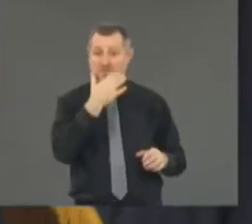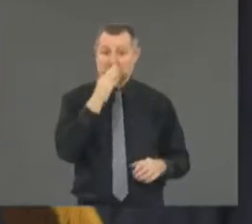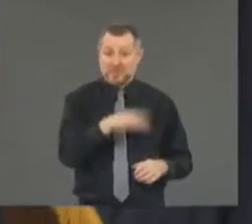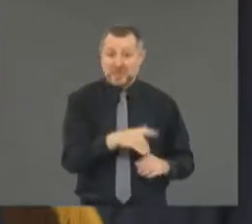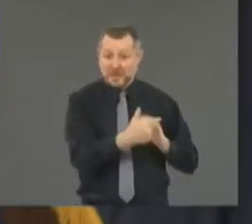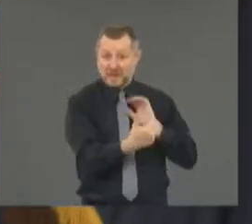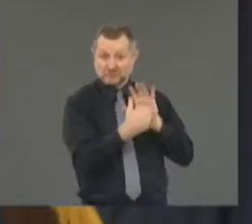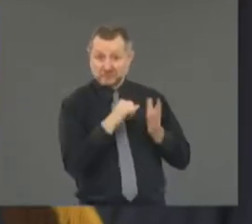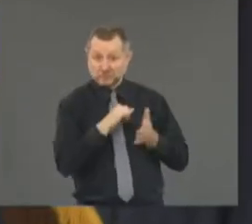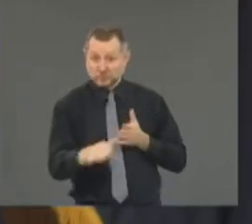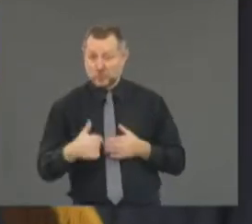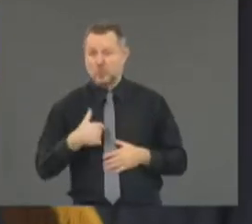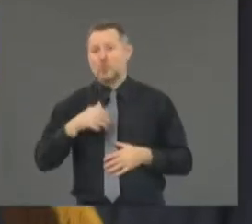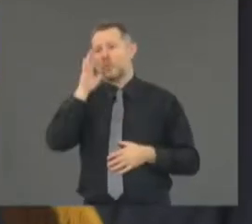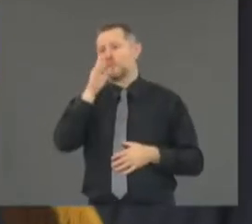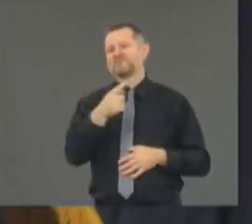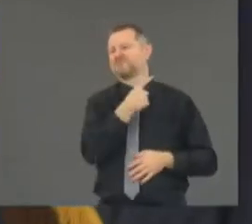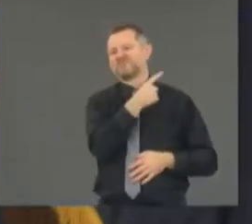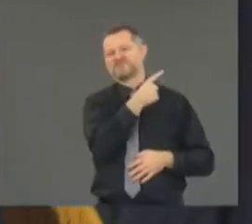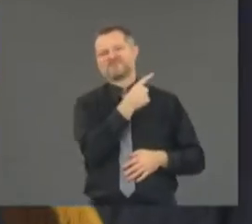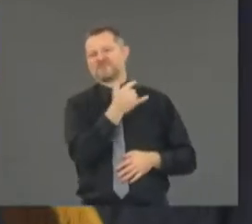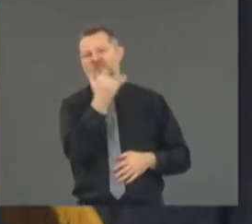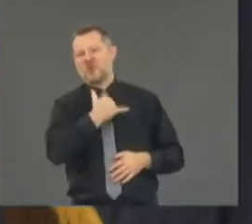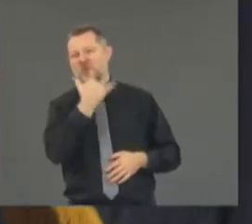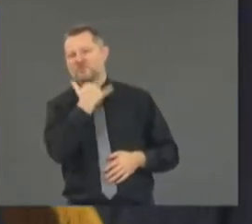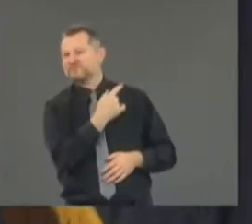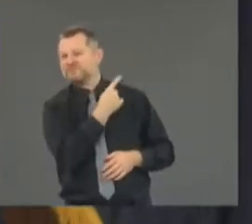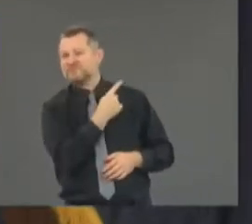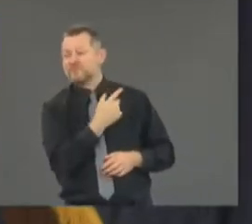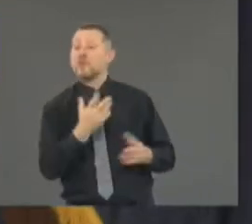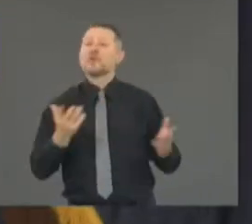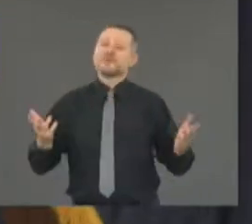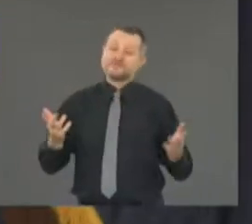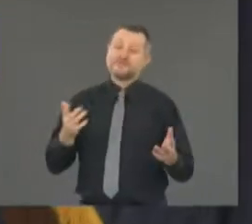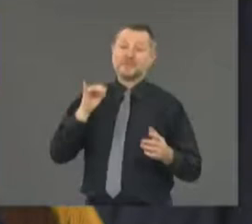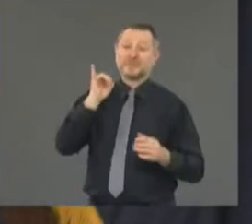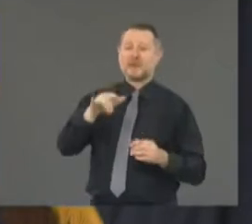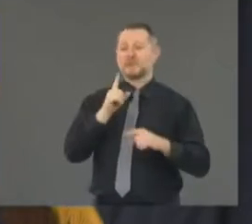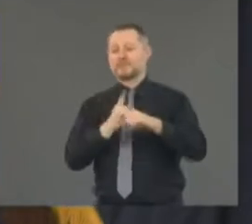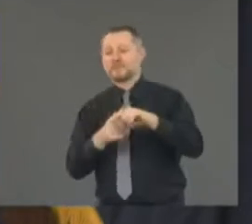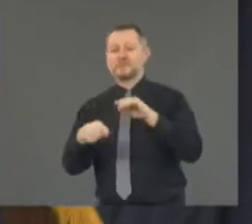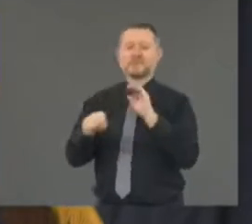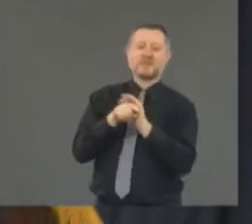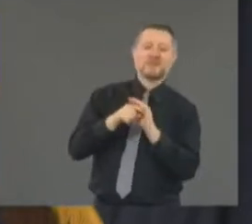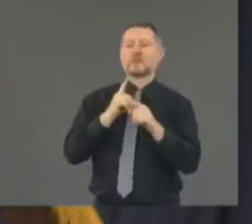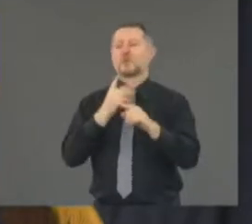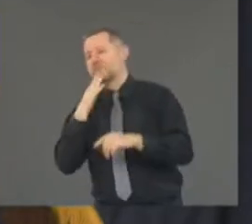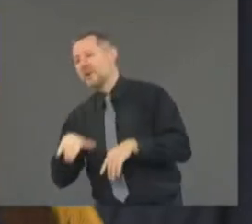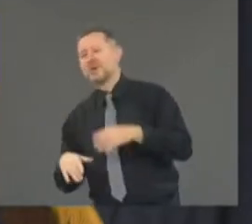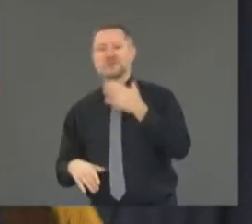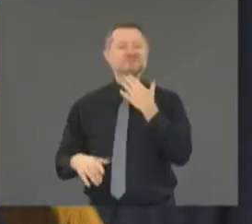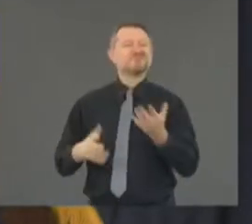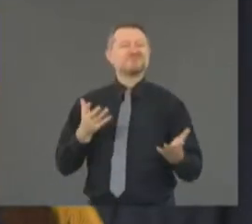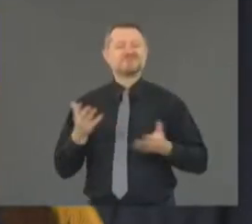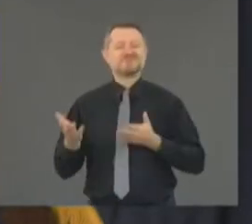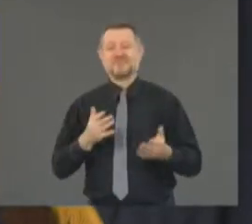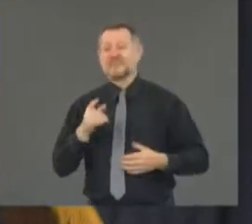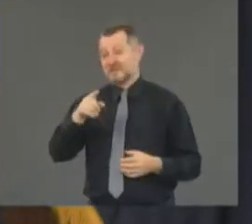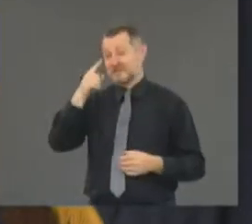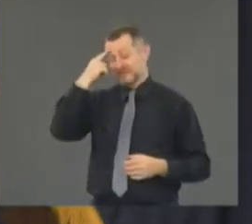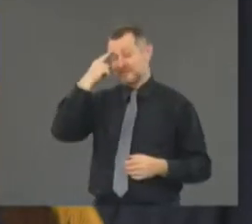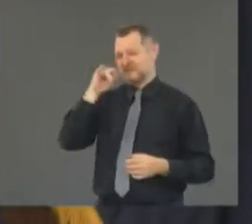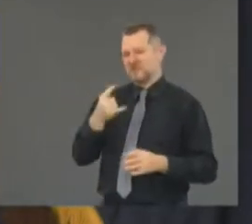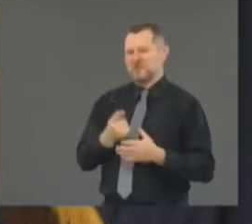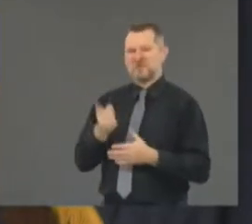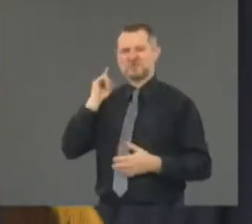he, he did a bad thing. And it's good and it's bad. I, uh, I think I was in the White House last week. We had